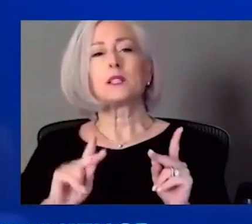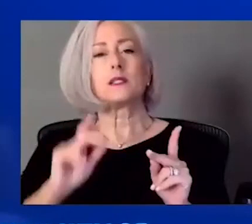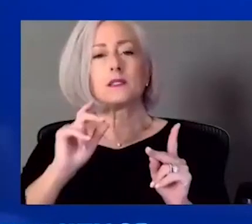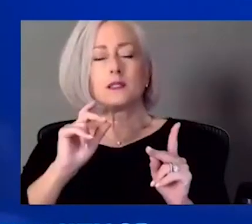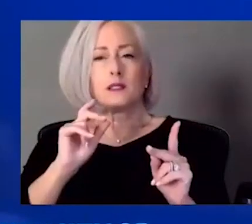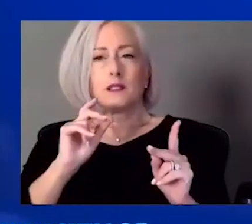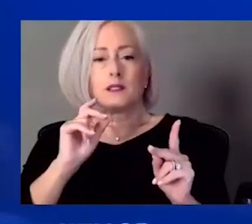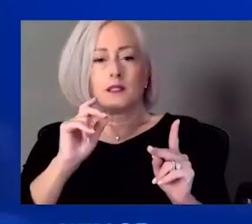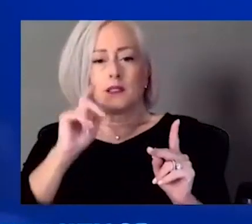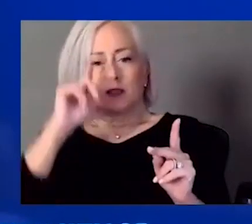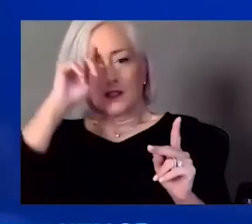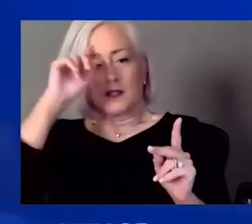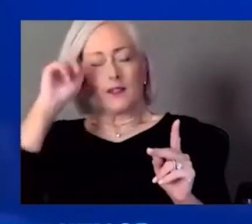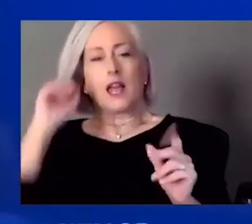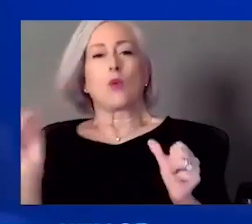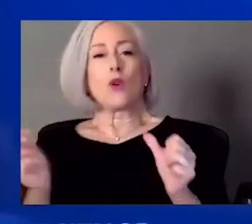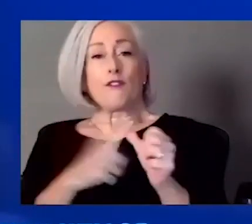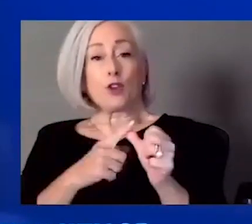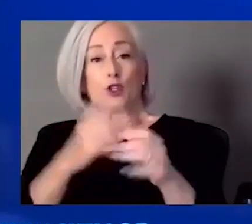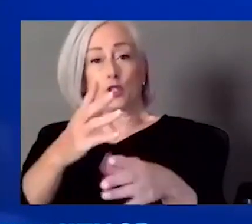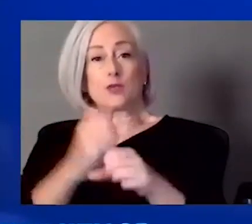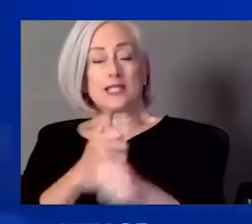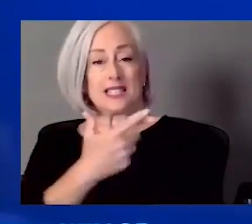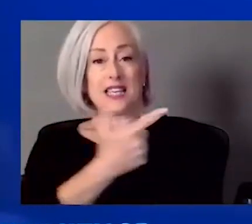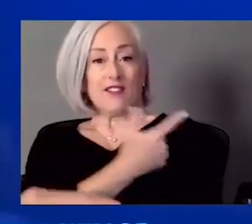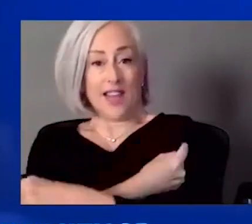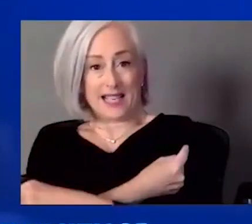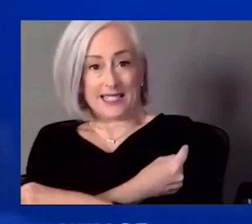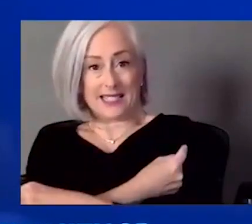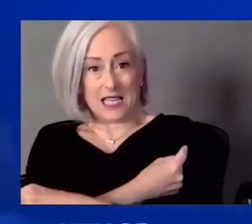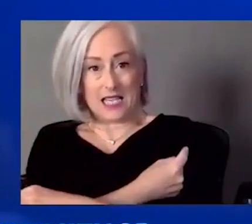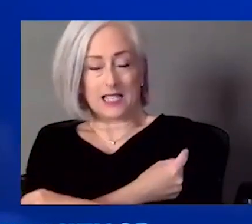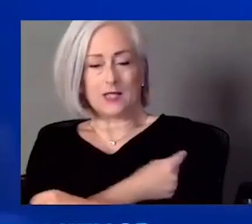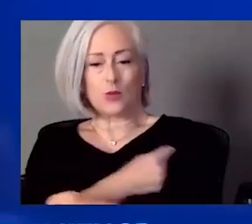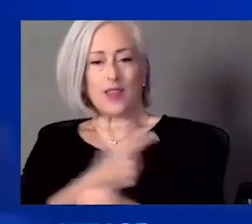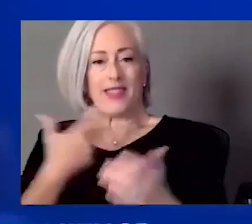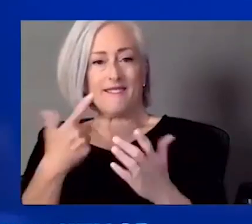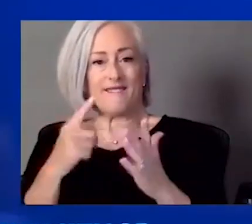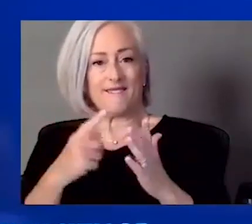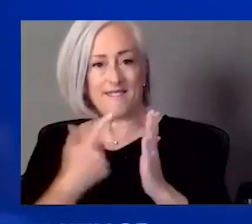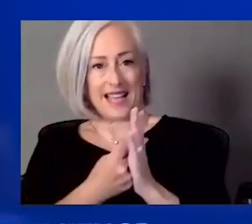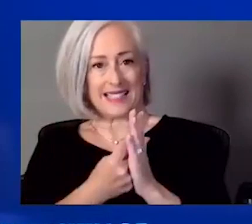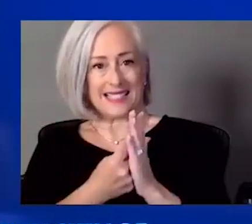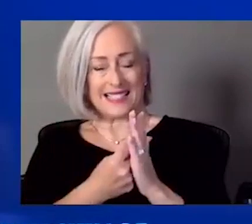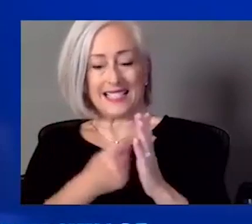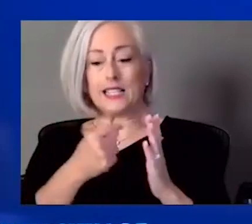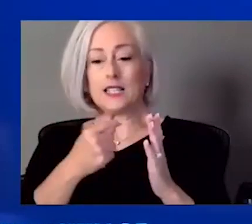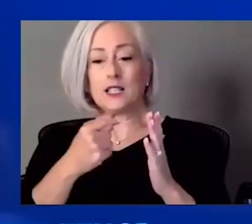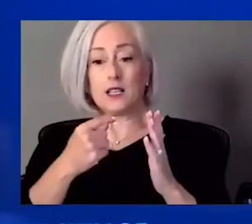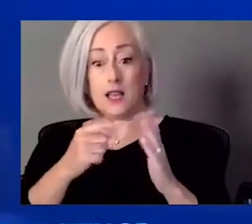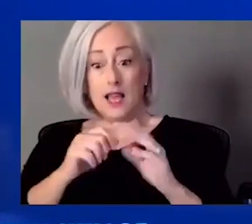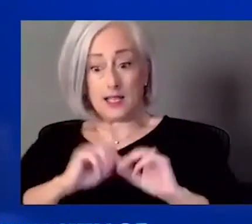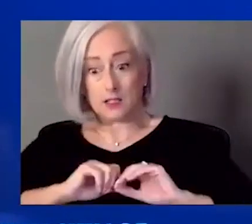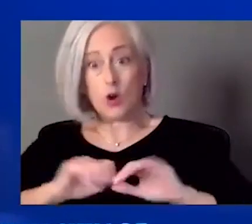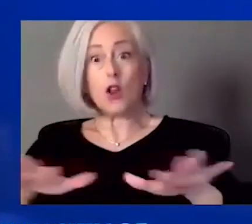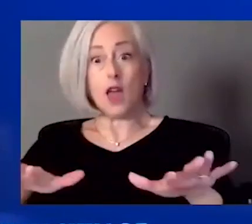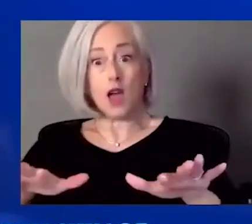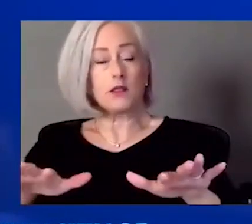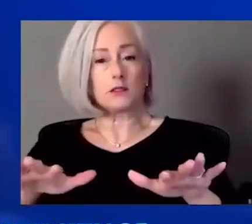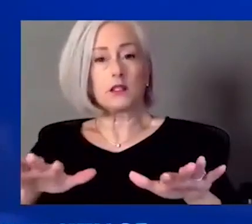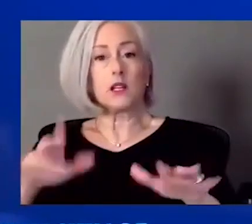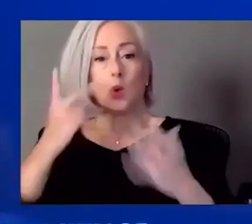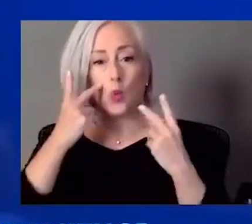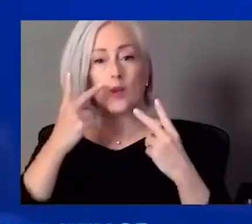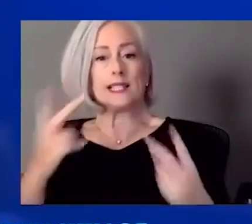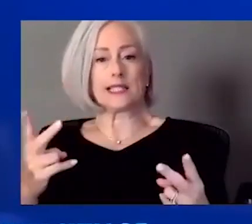that were vaccinated when the vaccination was rolled out that we are not seeing in the hospital. And that is showing us that it continues to